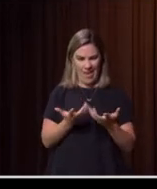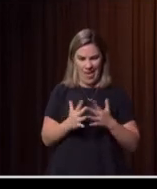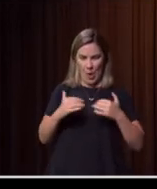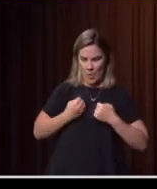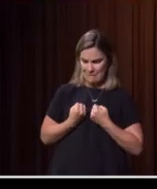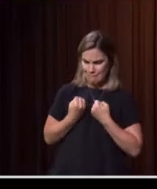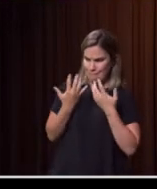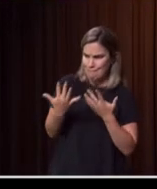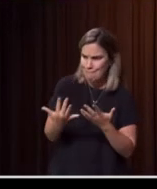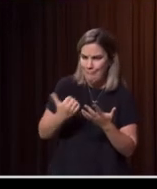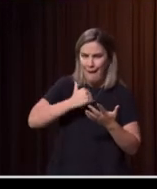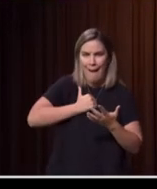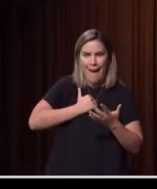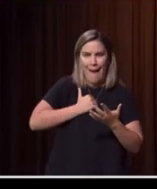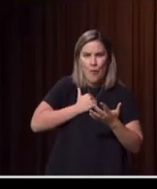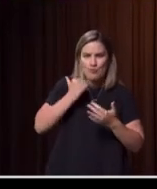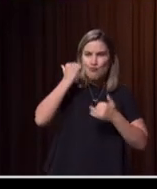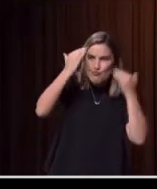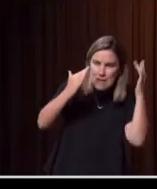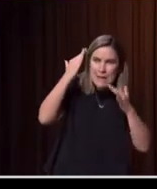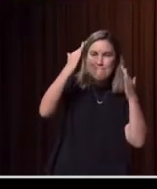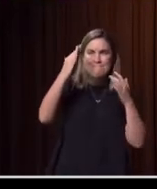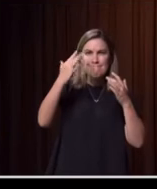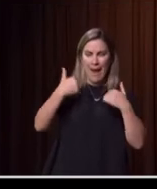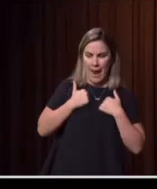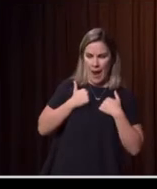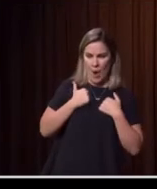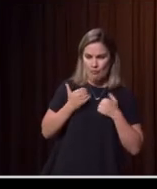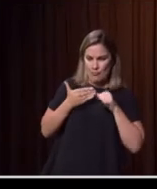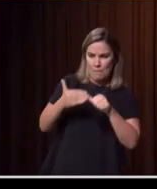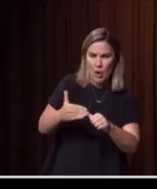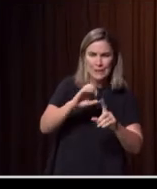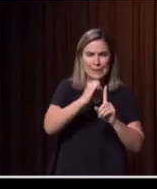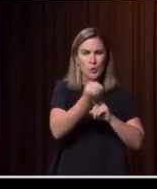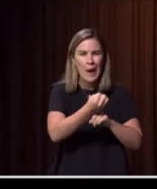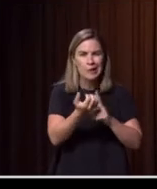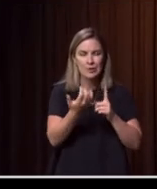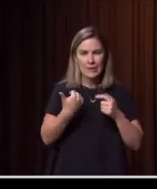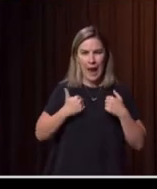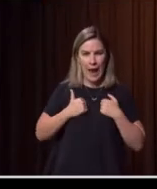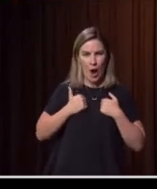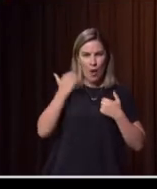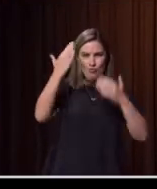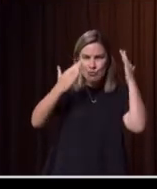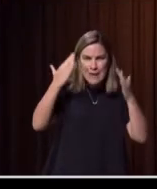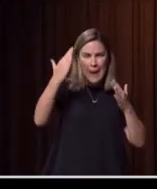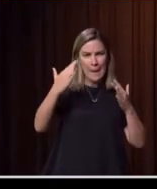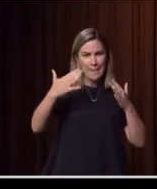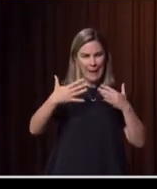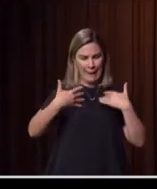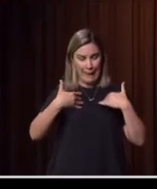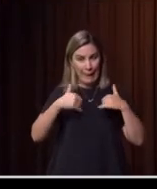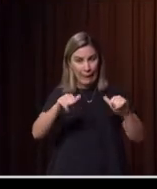situations, our dreams, our aspiration. I think in terms of healing, certainly there have been lots of examples of